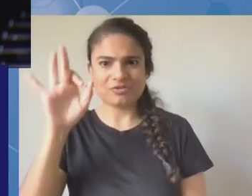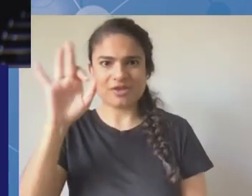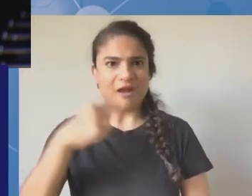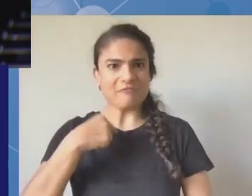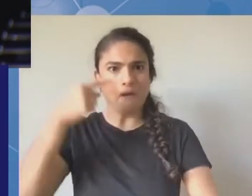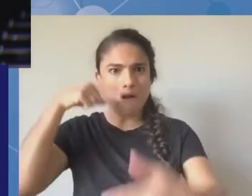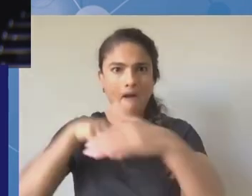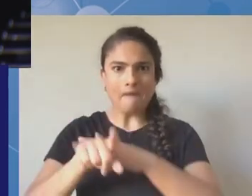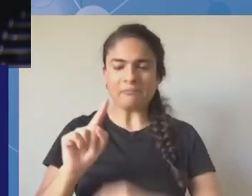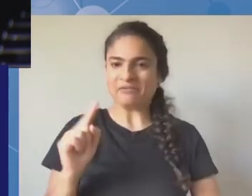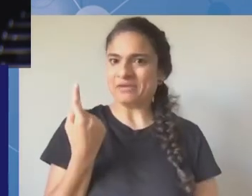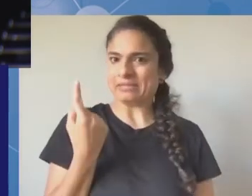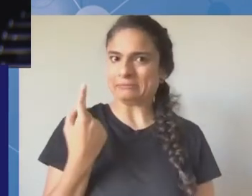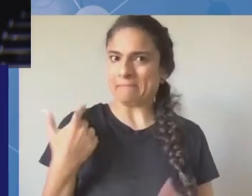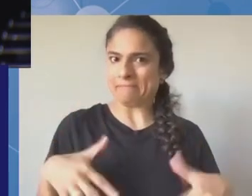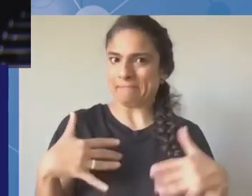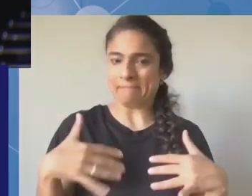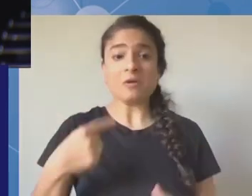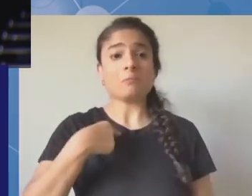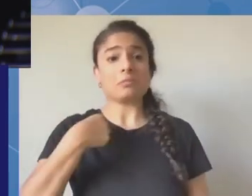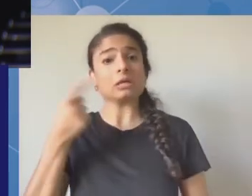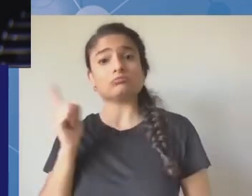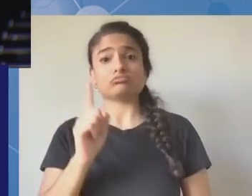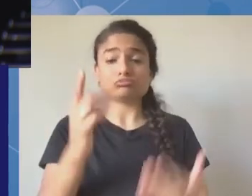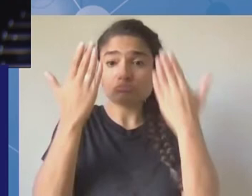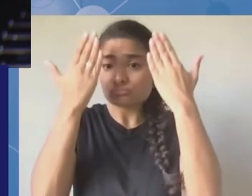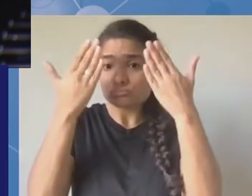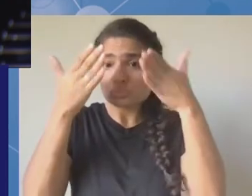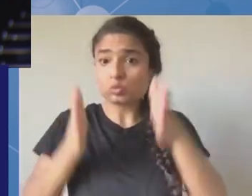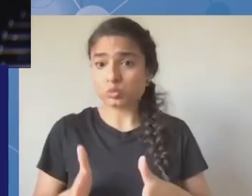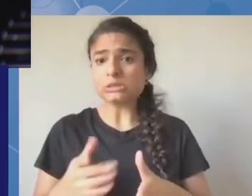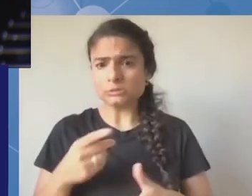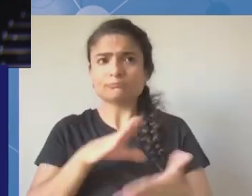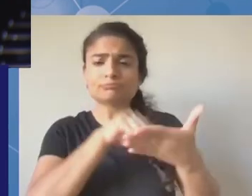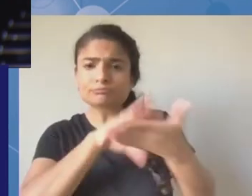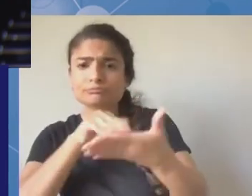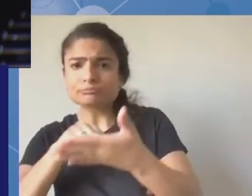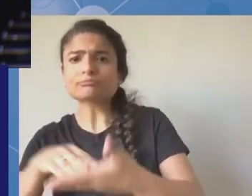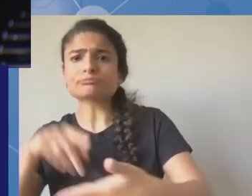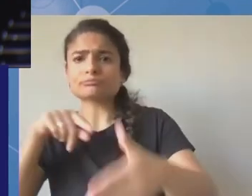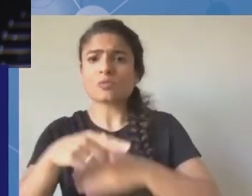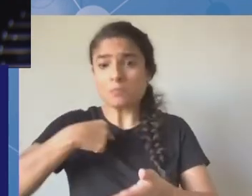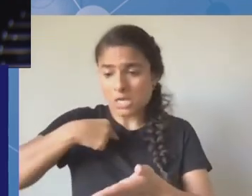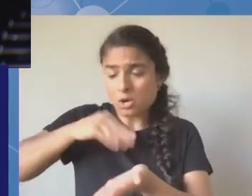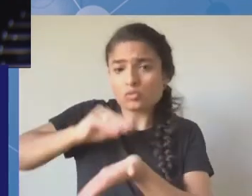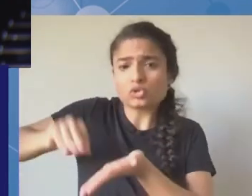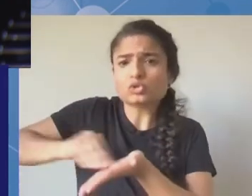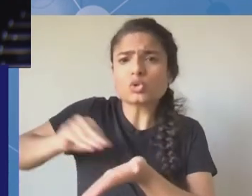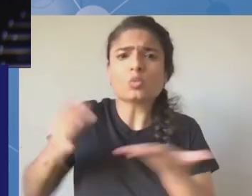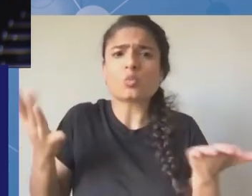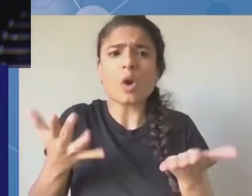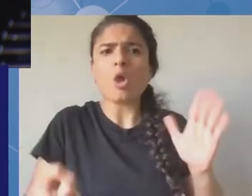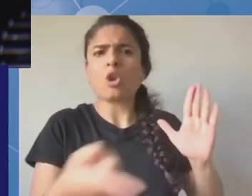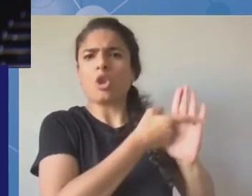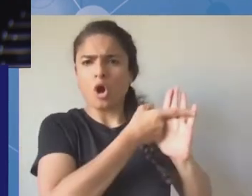intelligence and law and law so i have really learned a lot because after a almost like